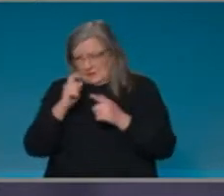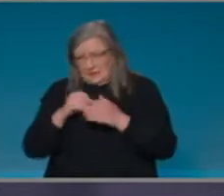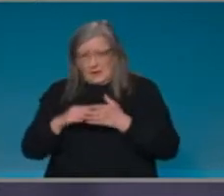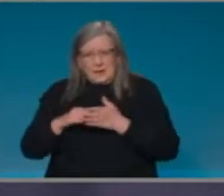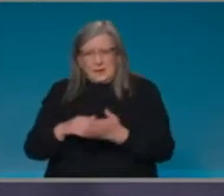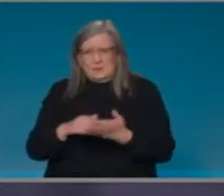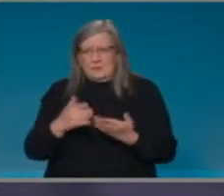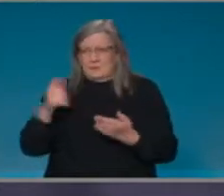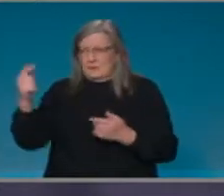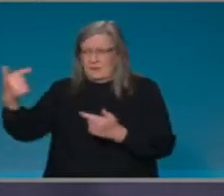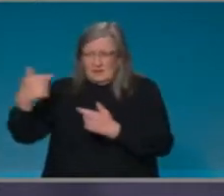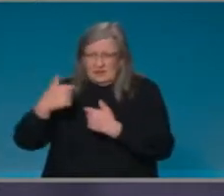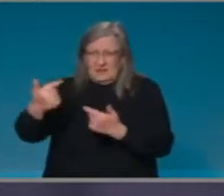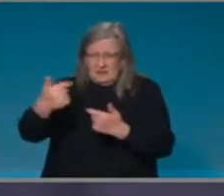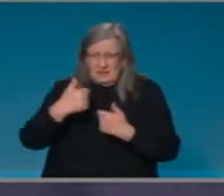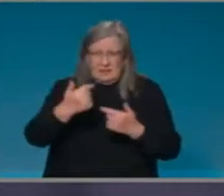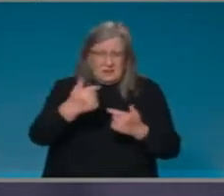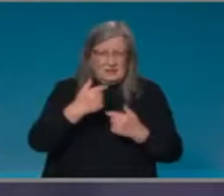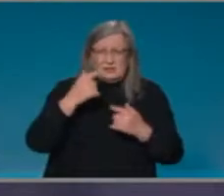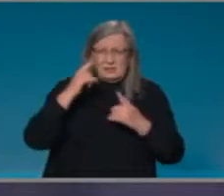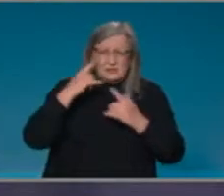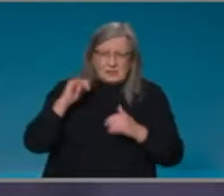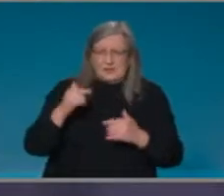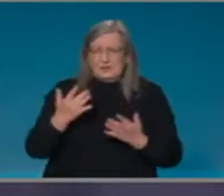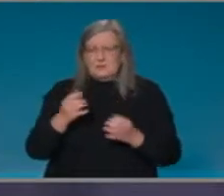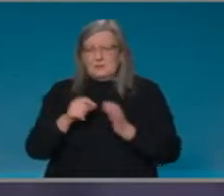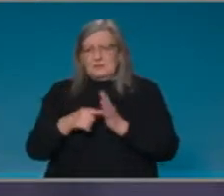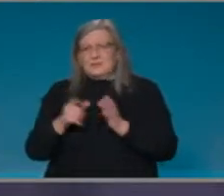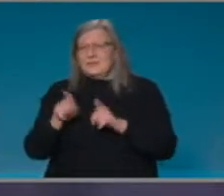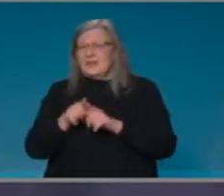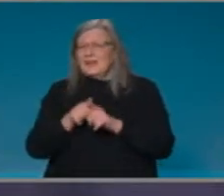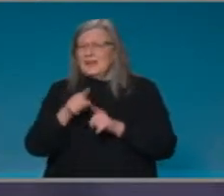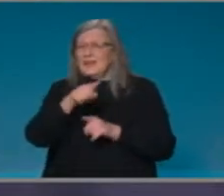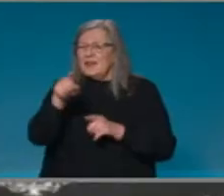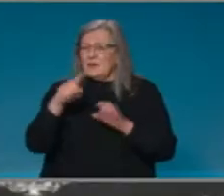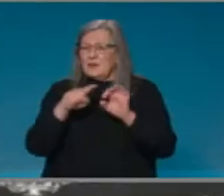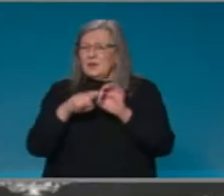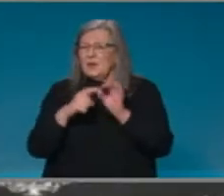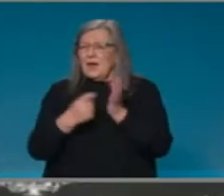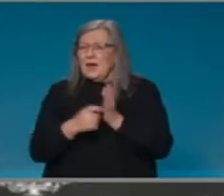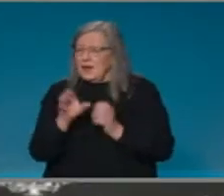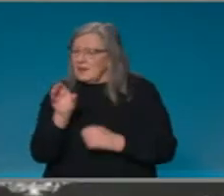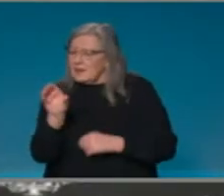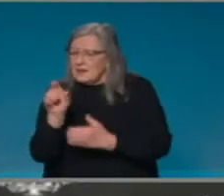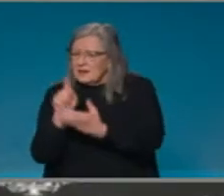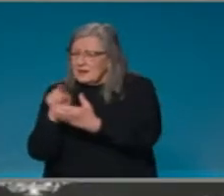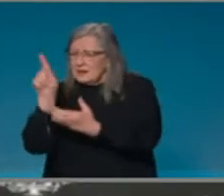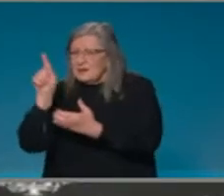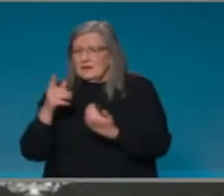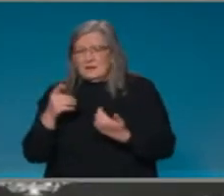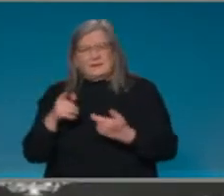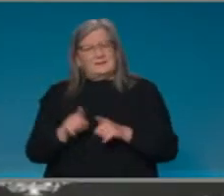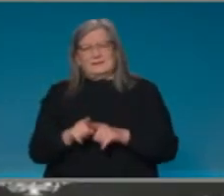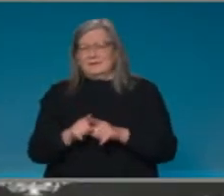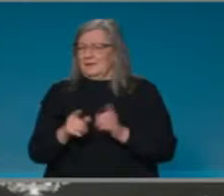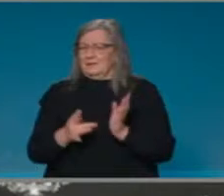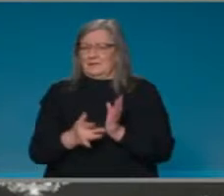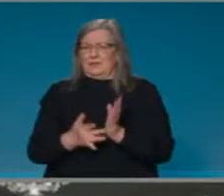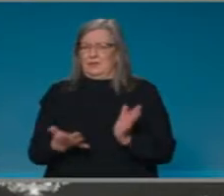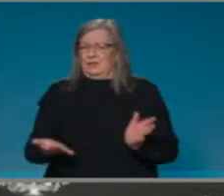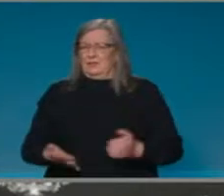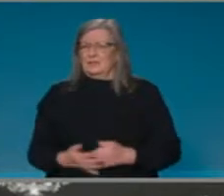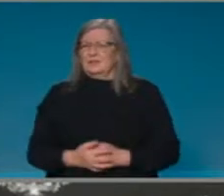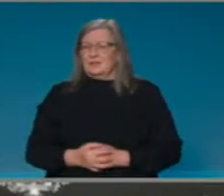app and the, um, check-ins. So I, I just add that the, uh, South Australian, uh, home quarantine app